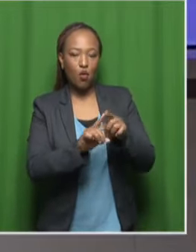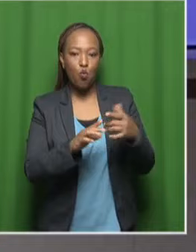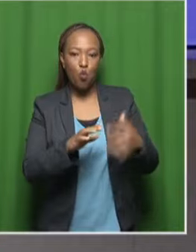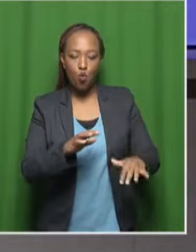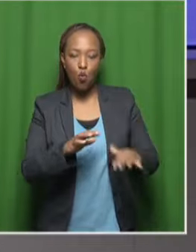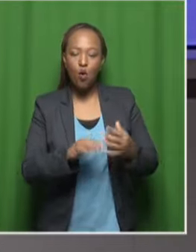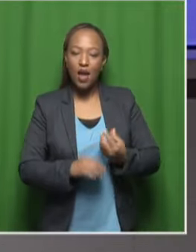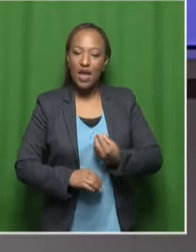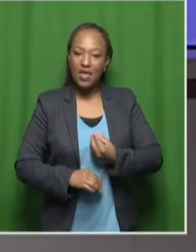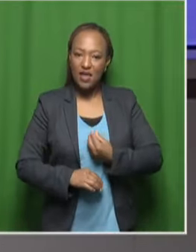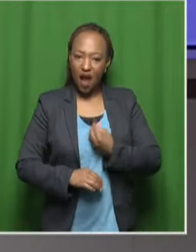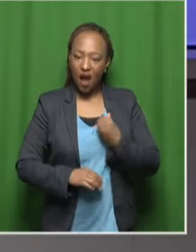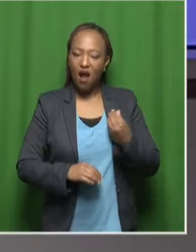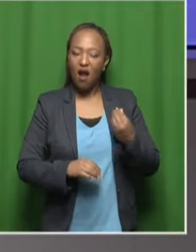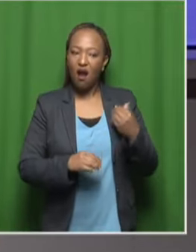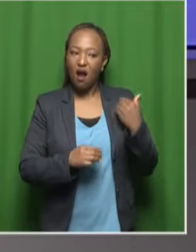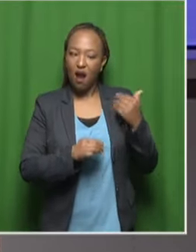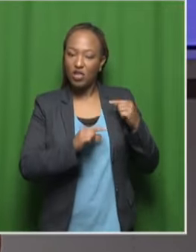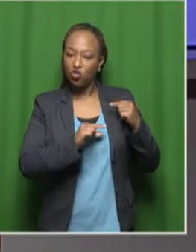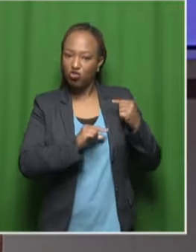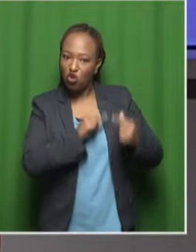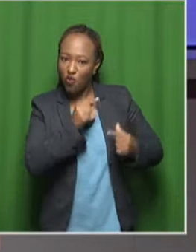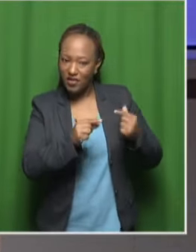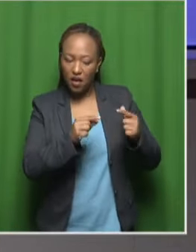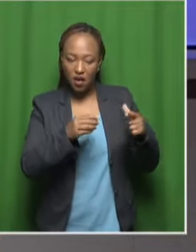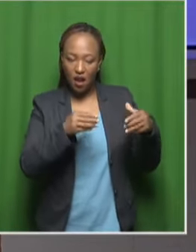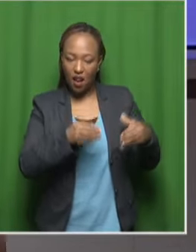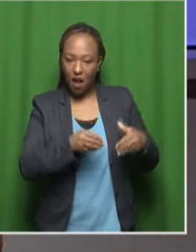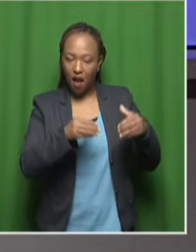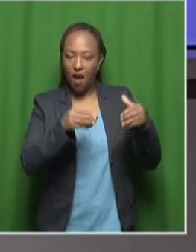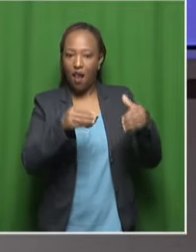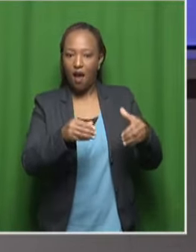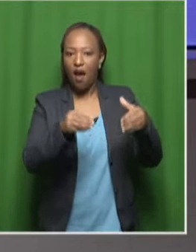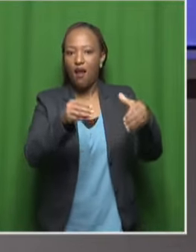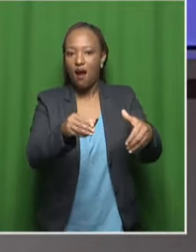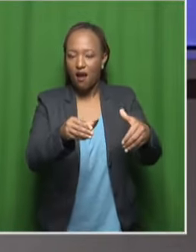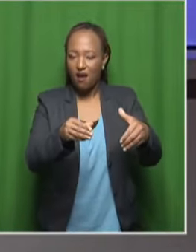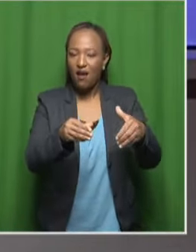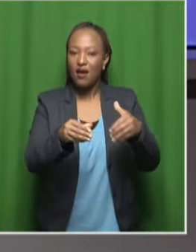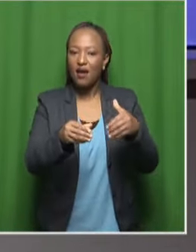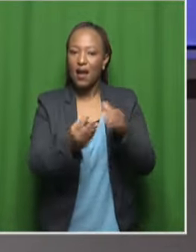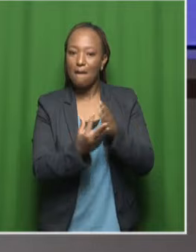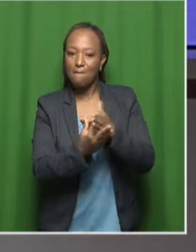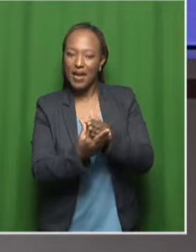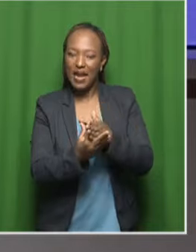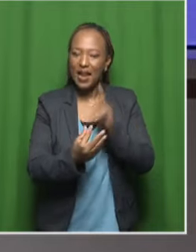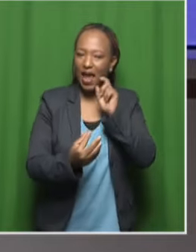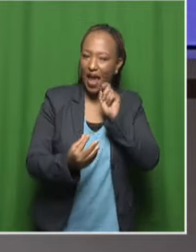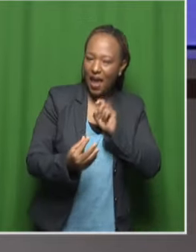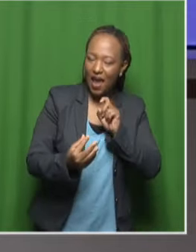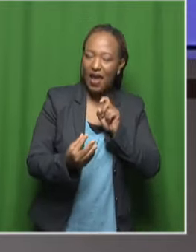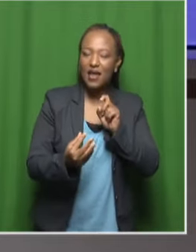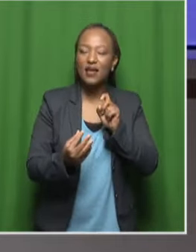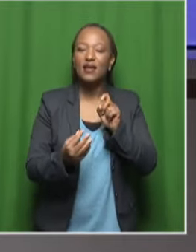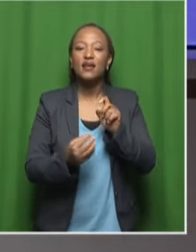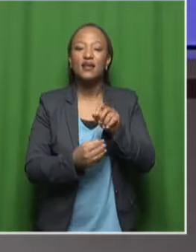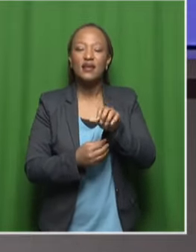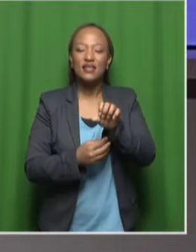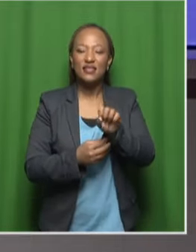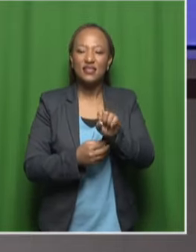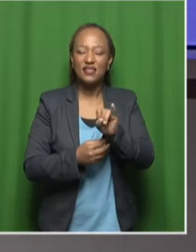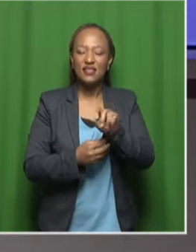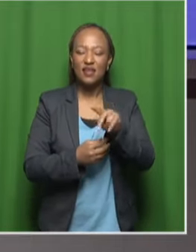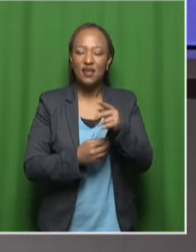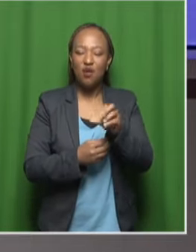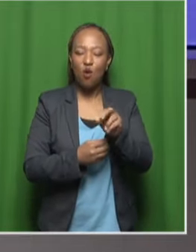like from the young Odwon Ganyo Kolazuka to the more like, was it middle-aged? Uw Zikona Bali